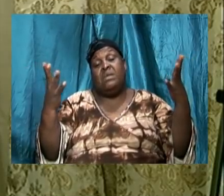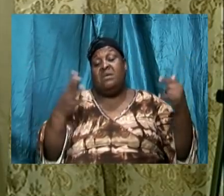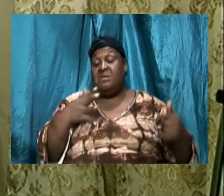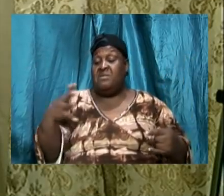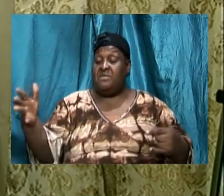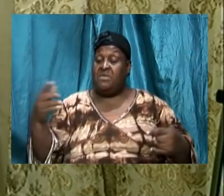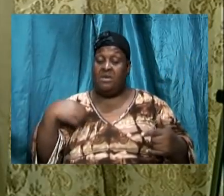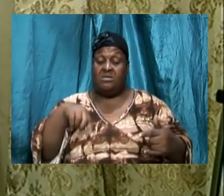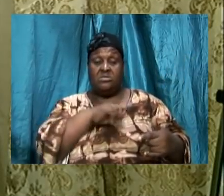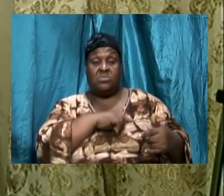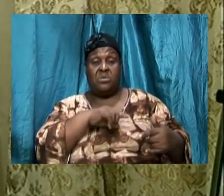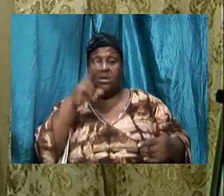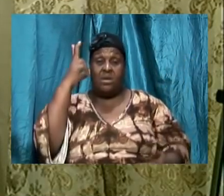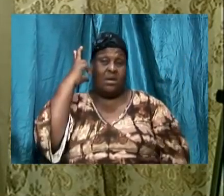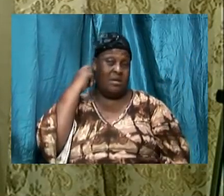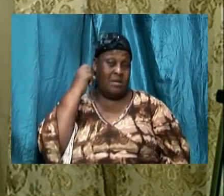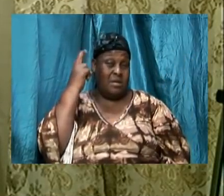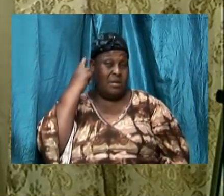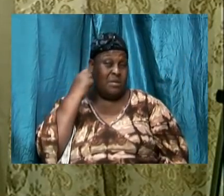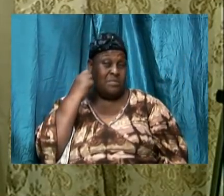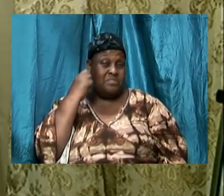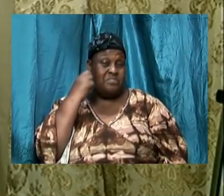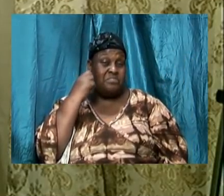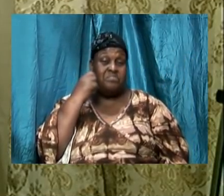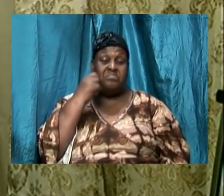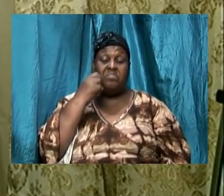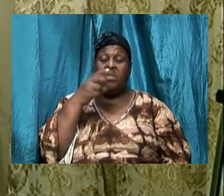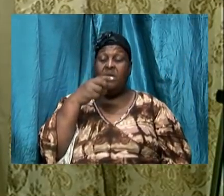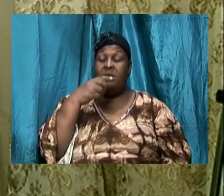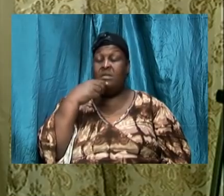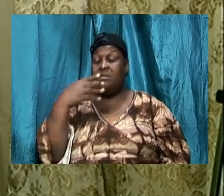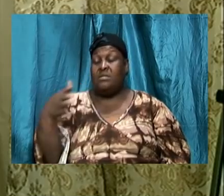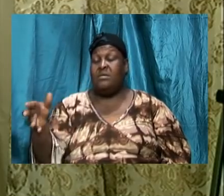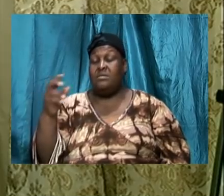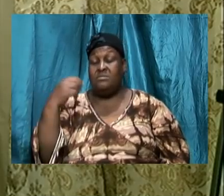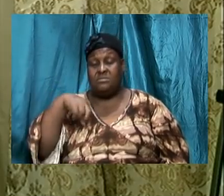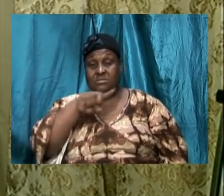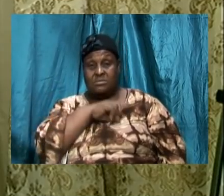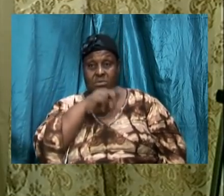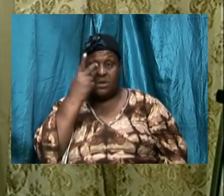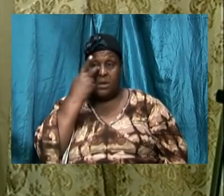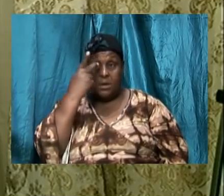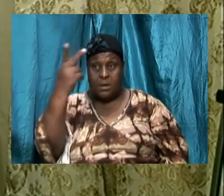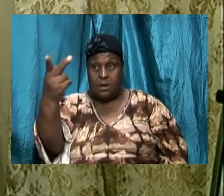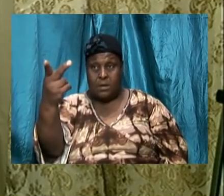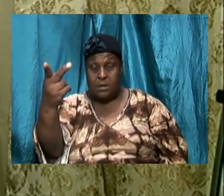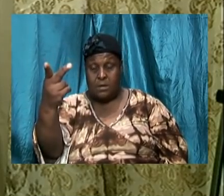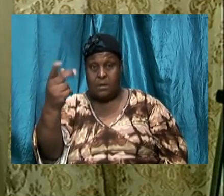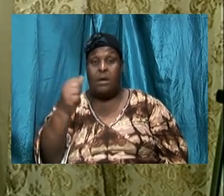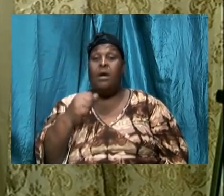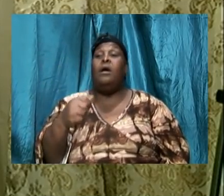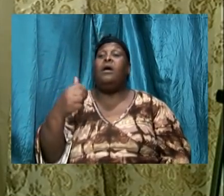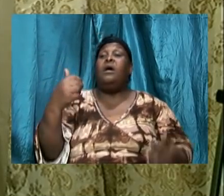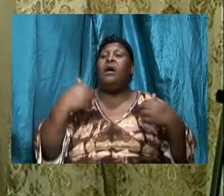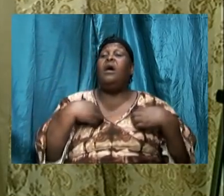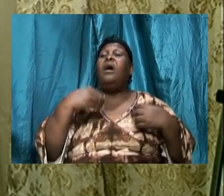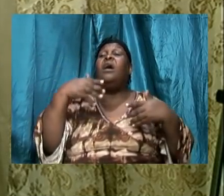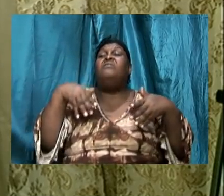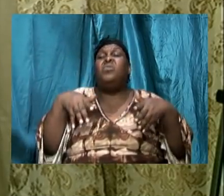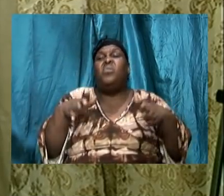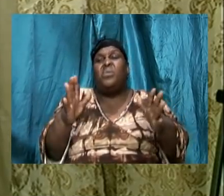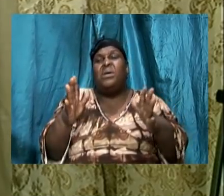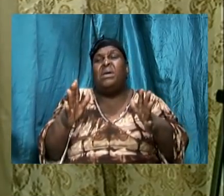we hear, the things that we see, have a way to